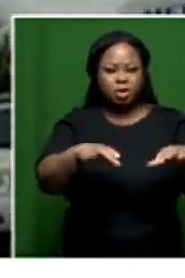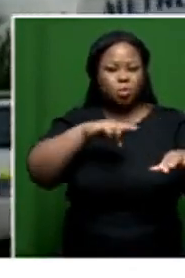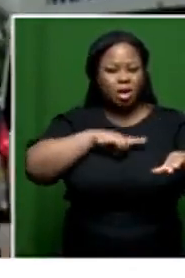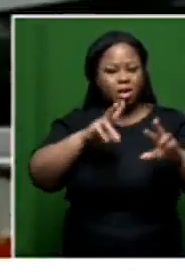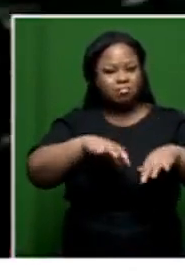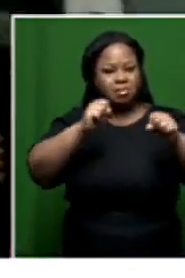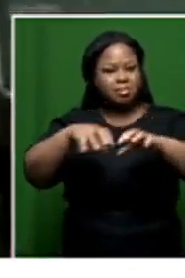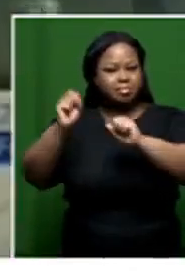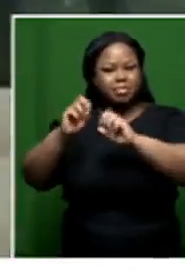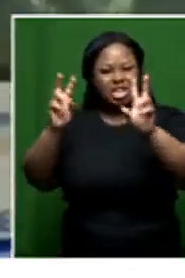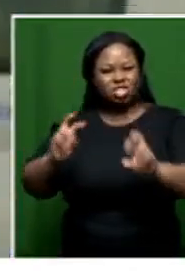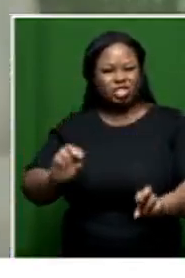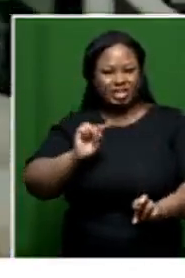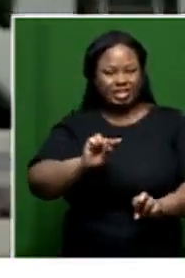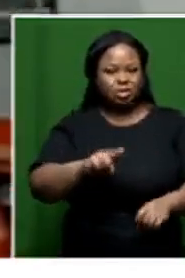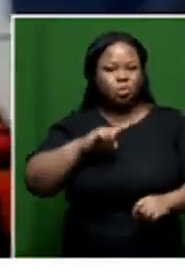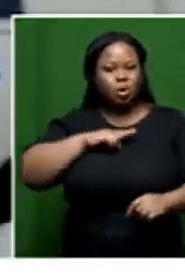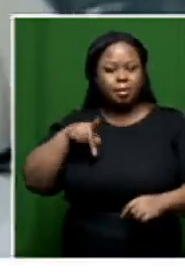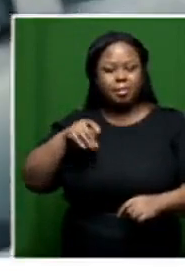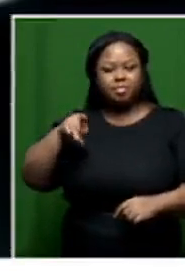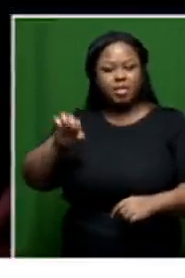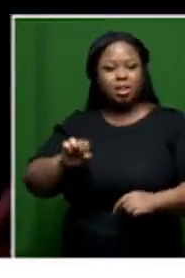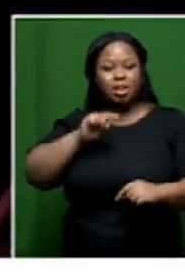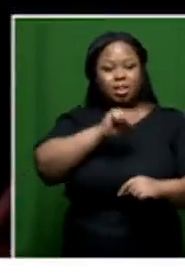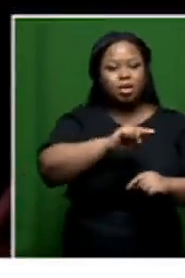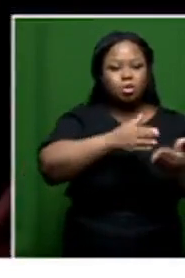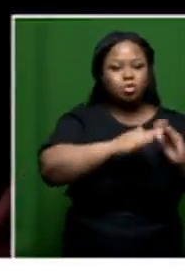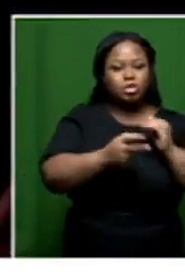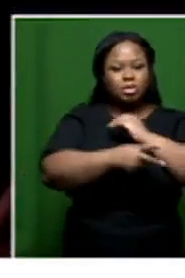outages in parts of the Pymville township due to cable theft.